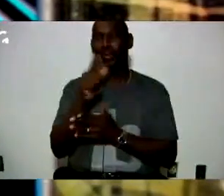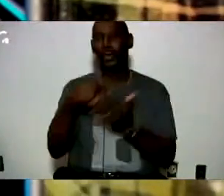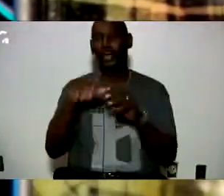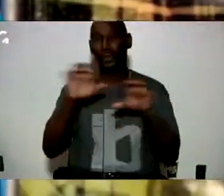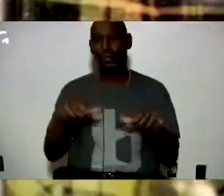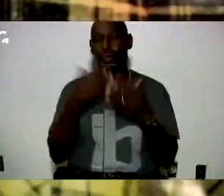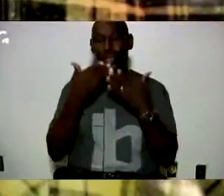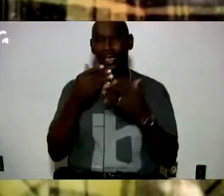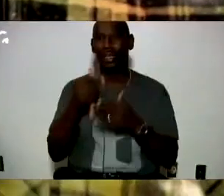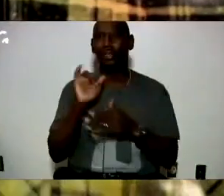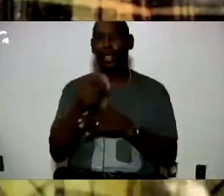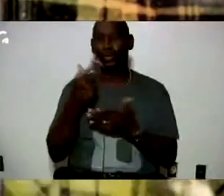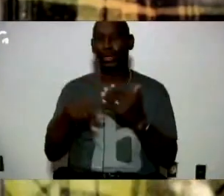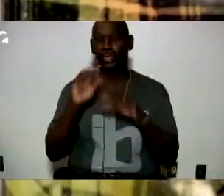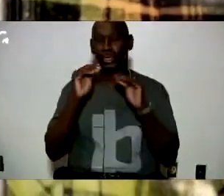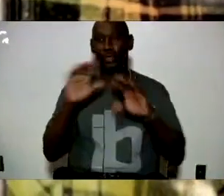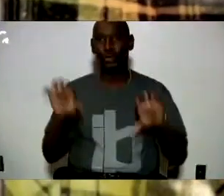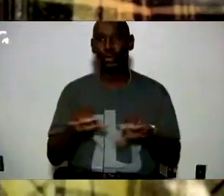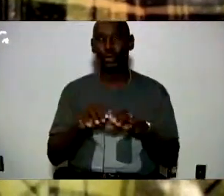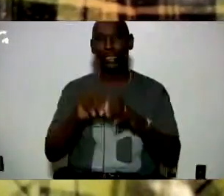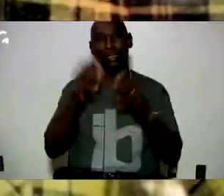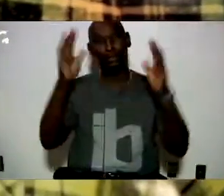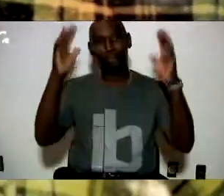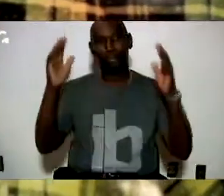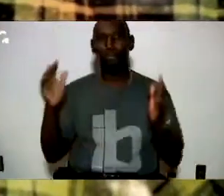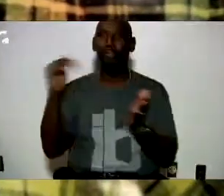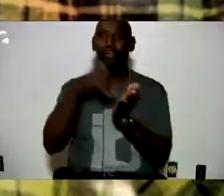thank you for that. But not just that. Let's give them another round of applause.